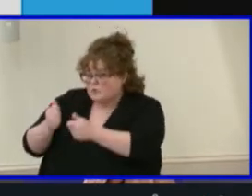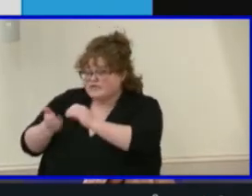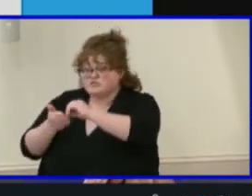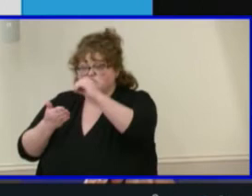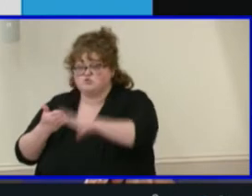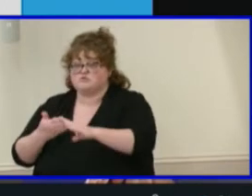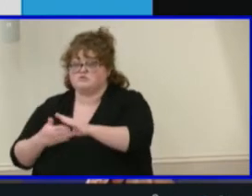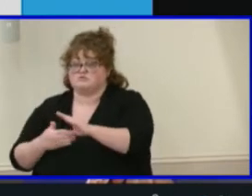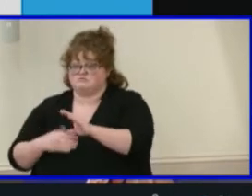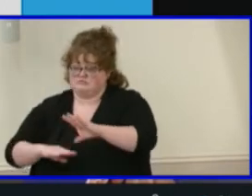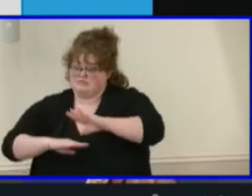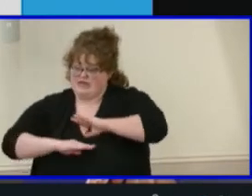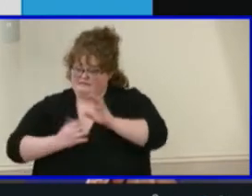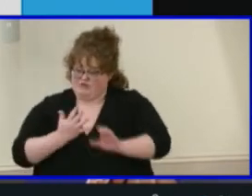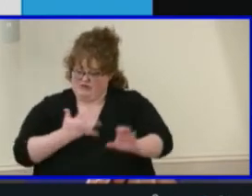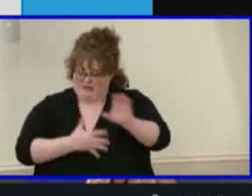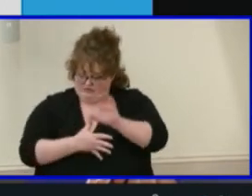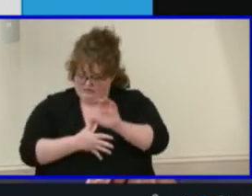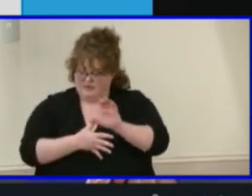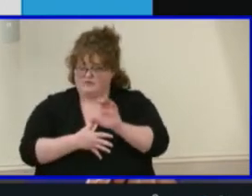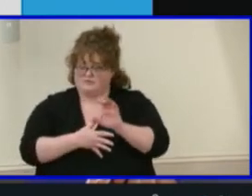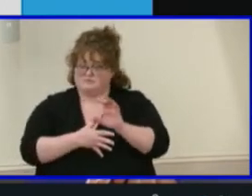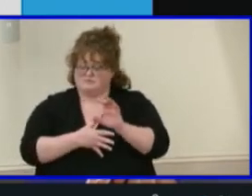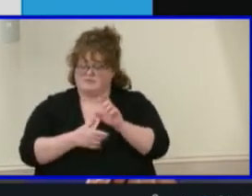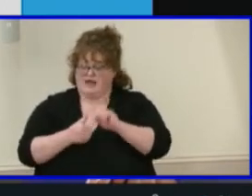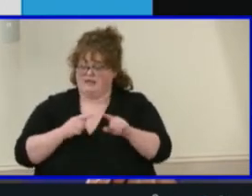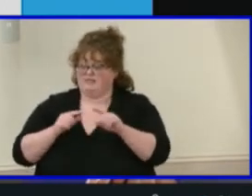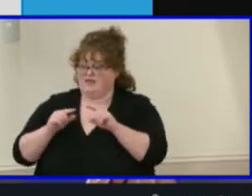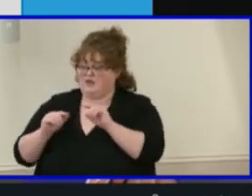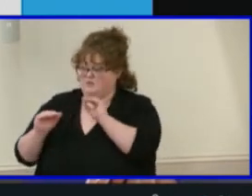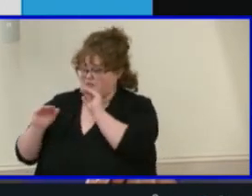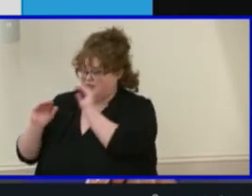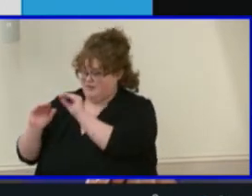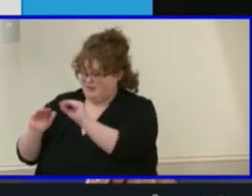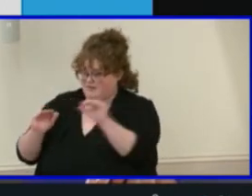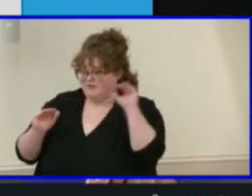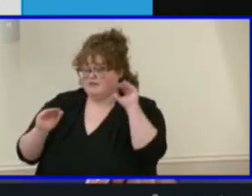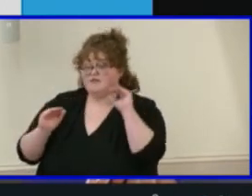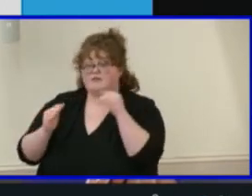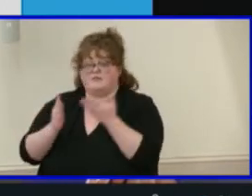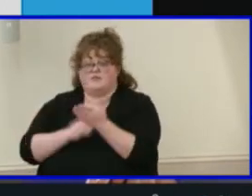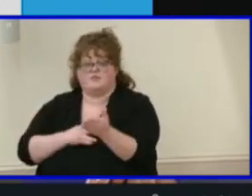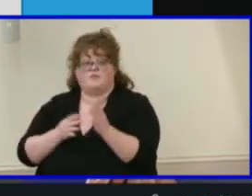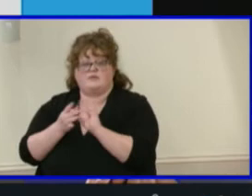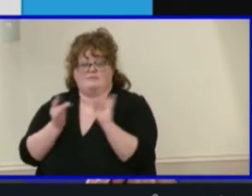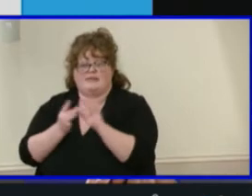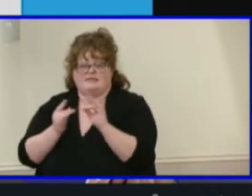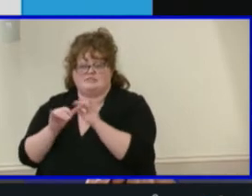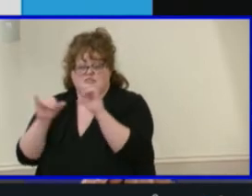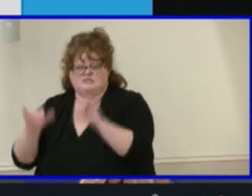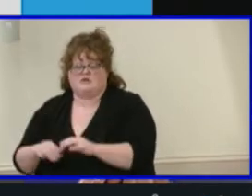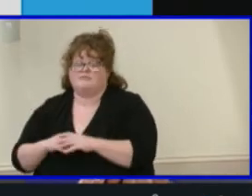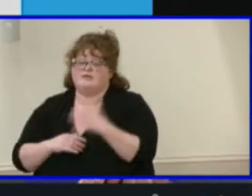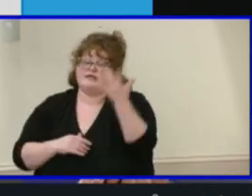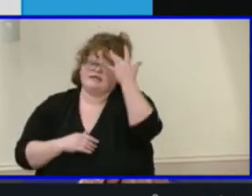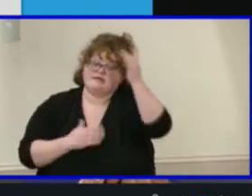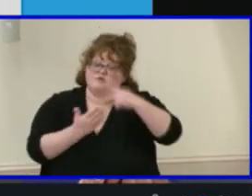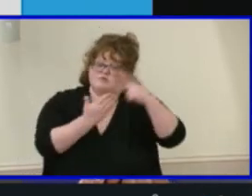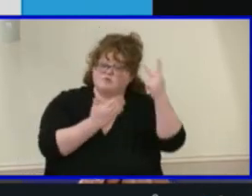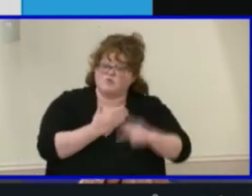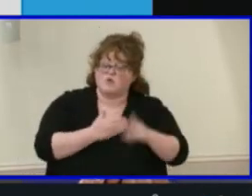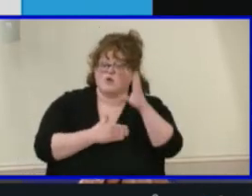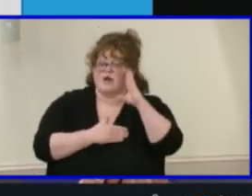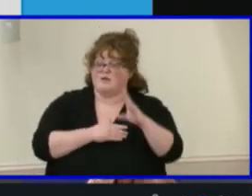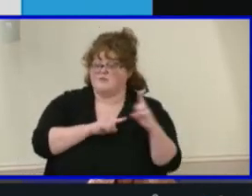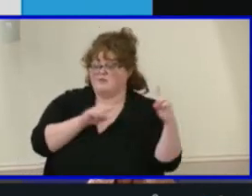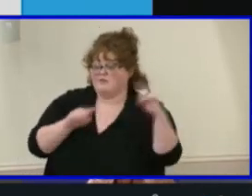contacted through our school messenger. Gifted programs meets with all middle school counselors prior to the